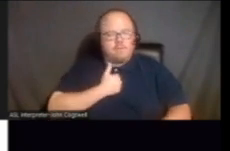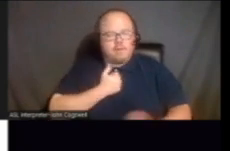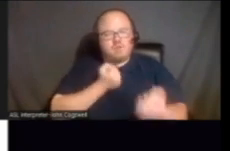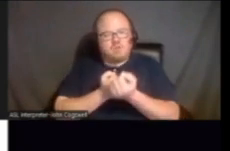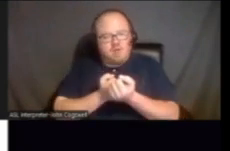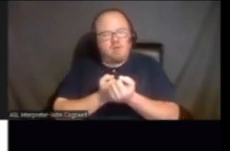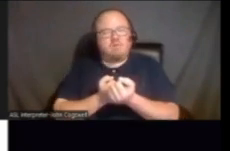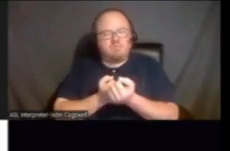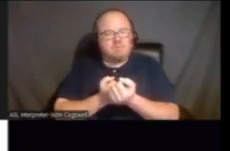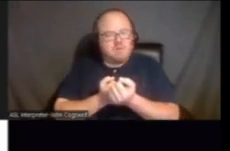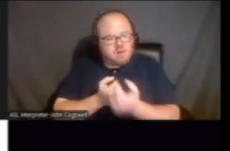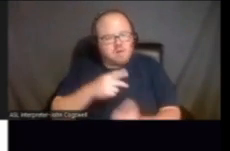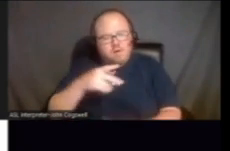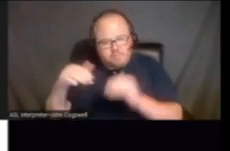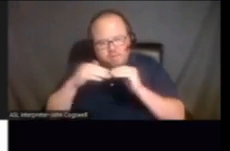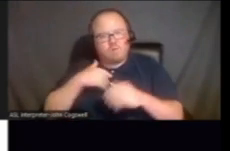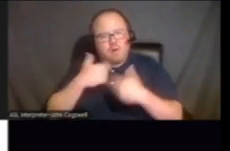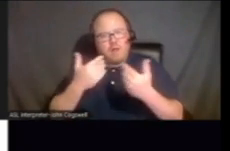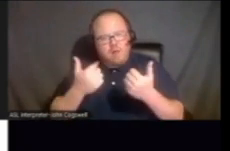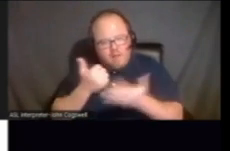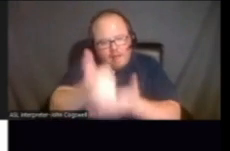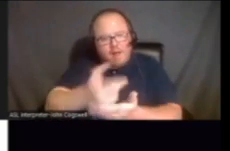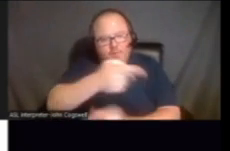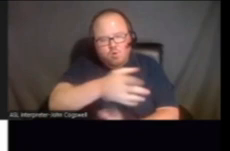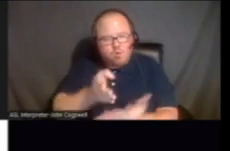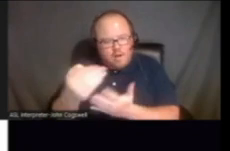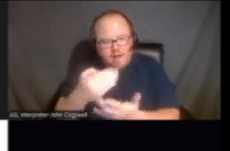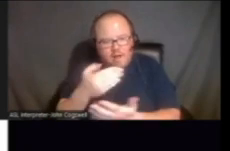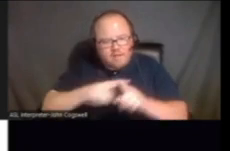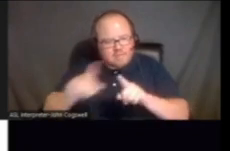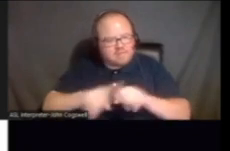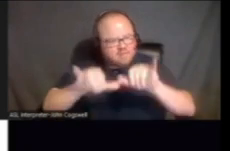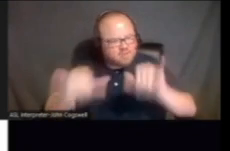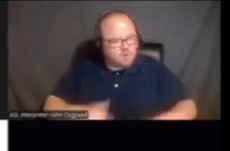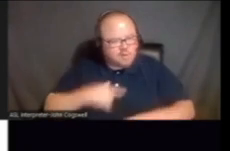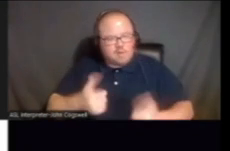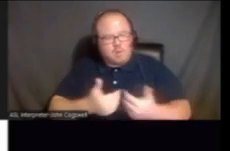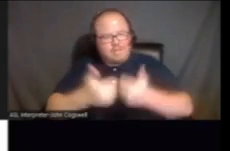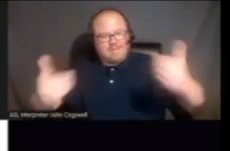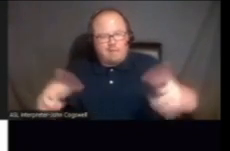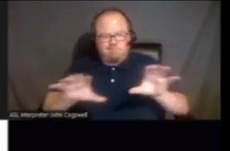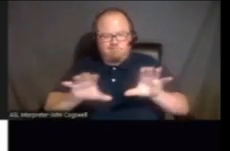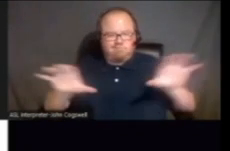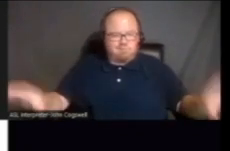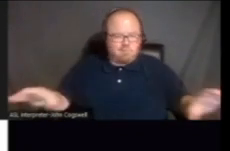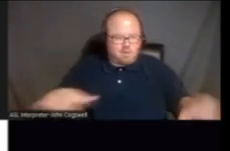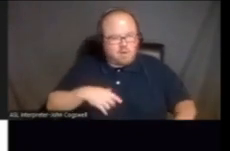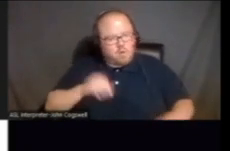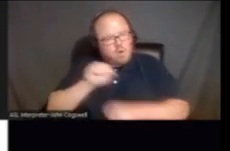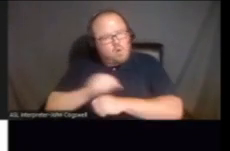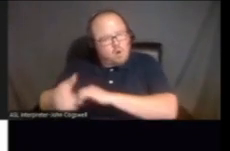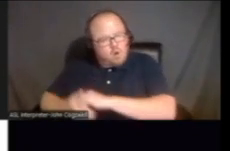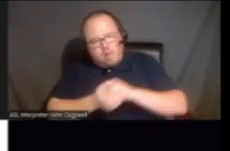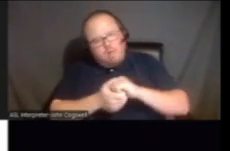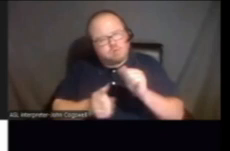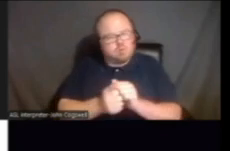to teach you what your rights are and how to navigate various systems. So we always need to separate the two and also work in collaboration with